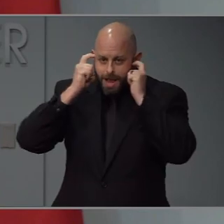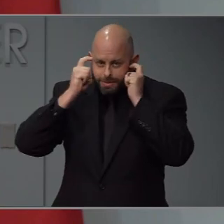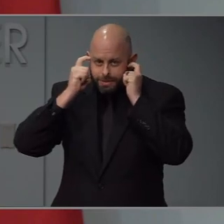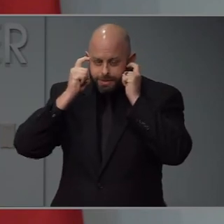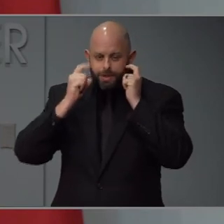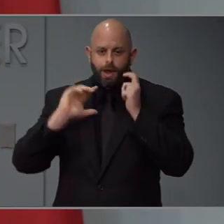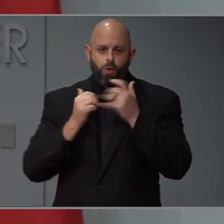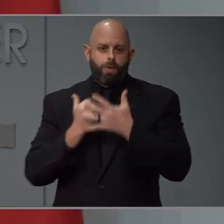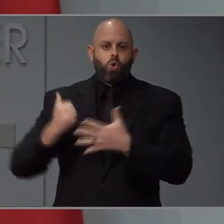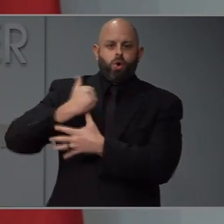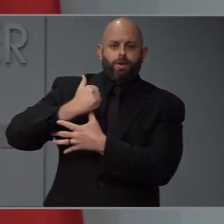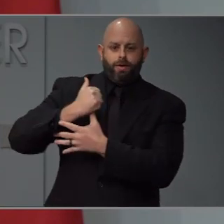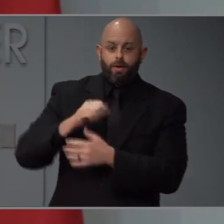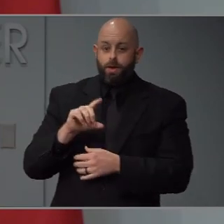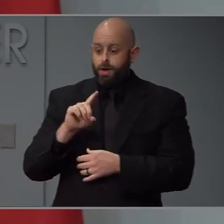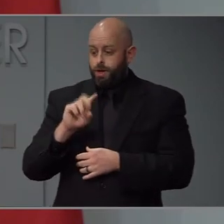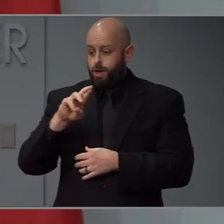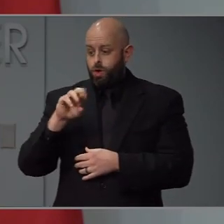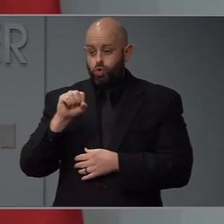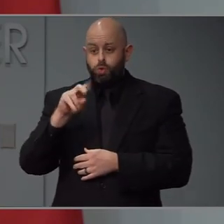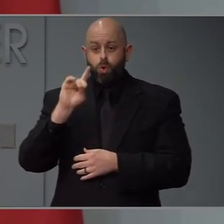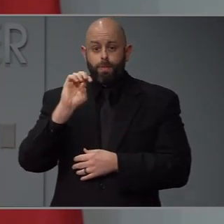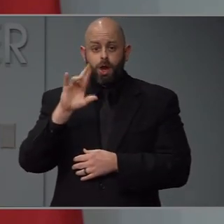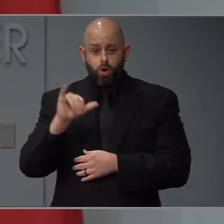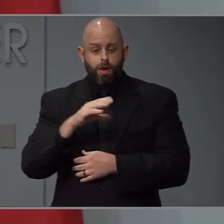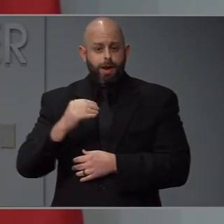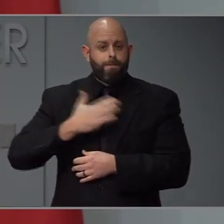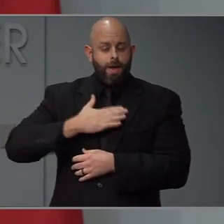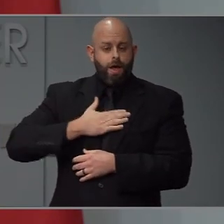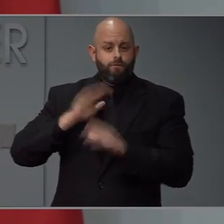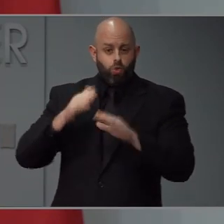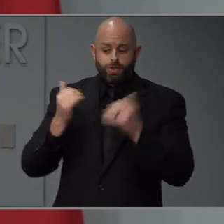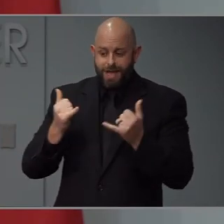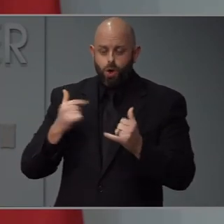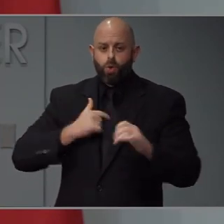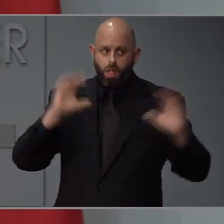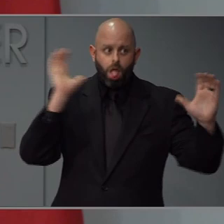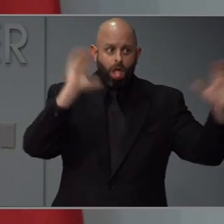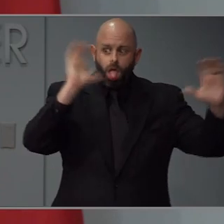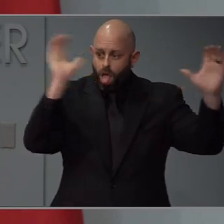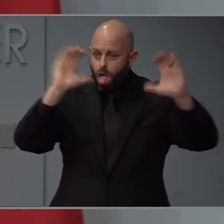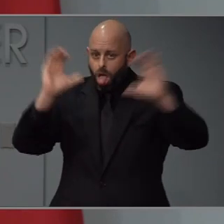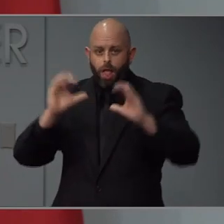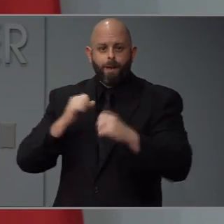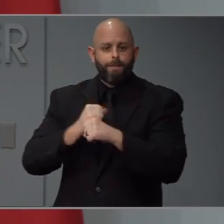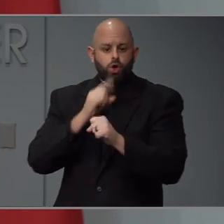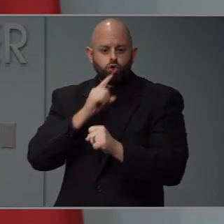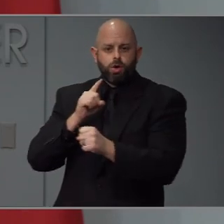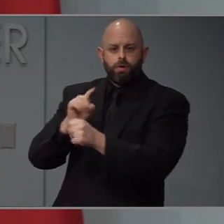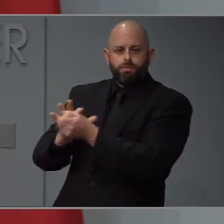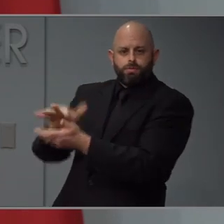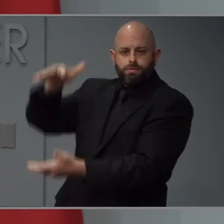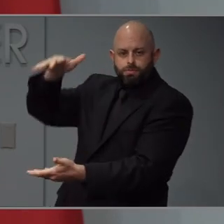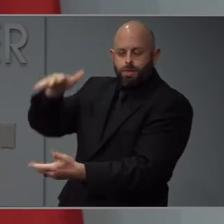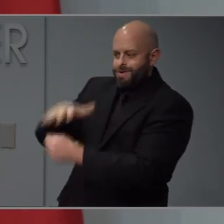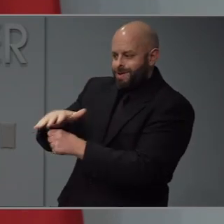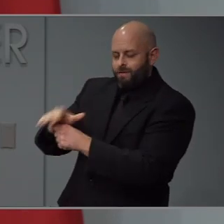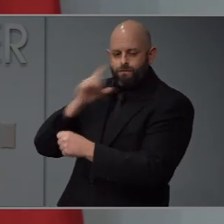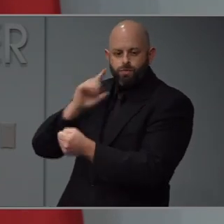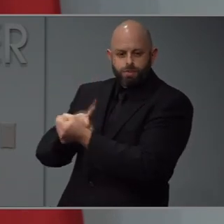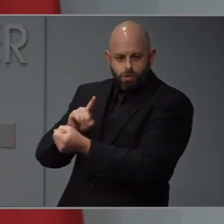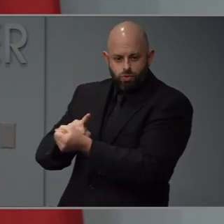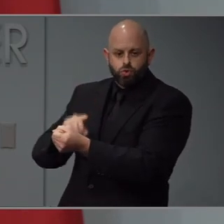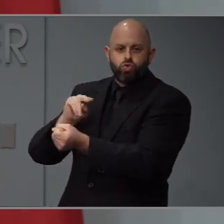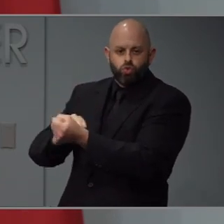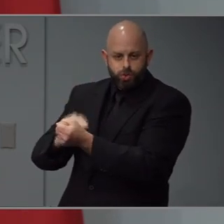Director Sprayberry and my focus right now is that we're scouring the world to make sure we have the supplies for our front